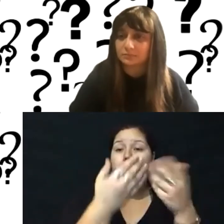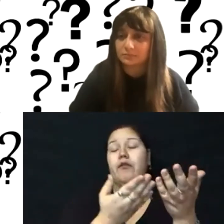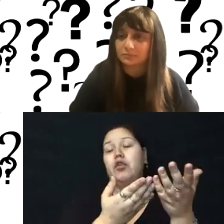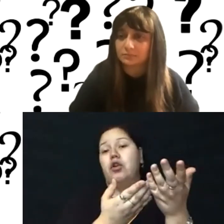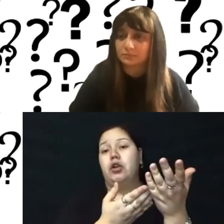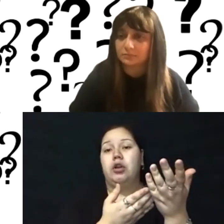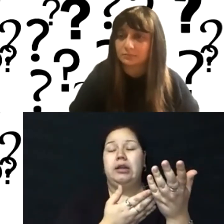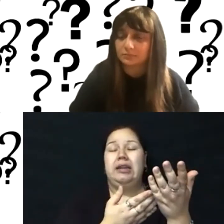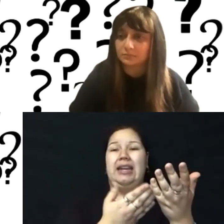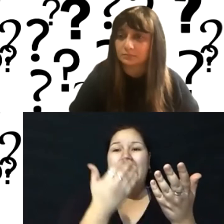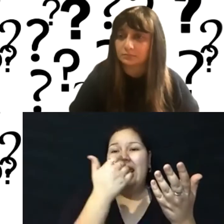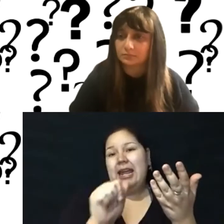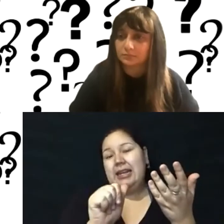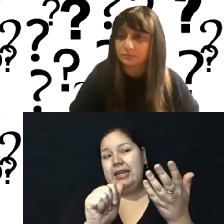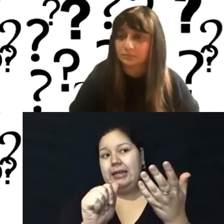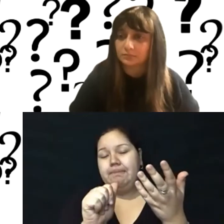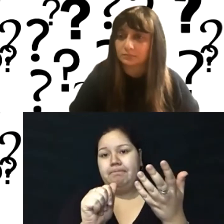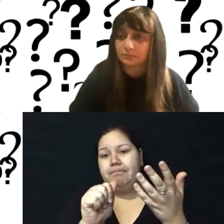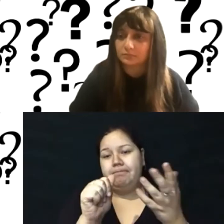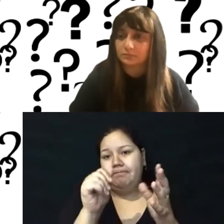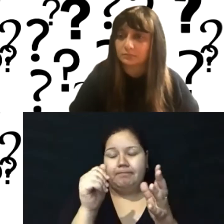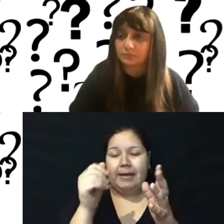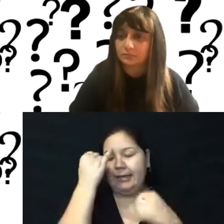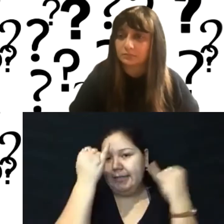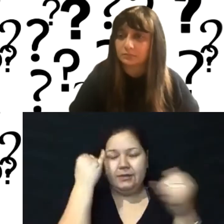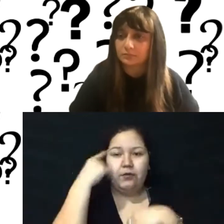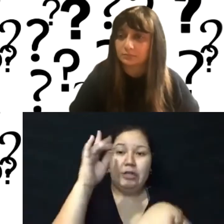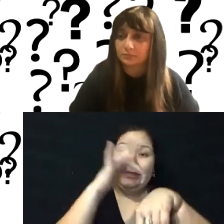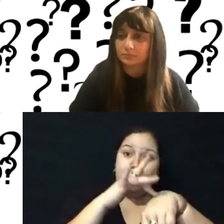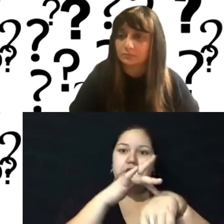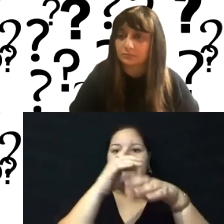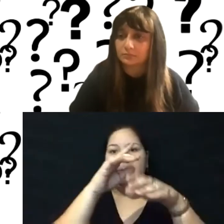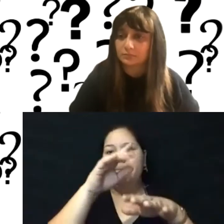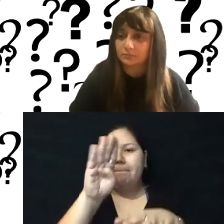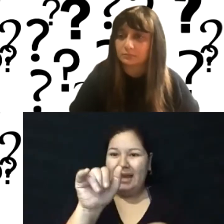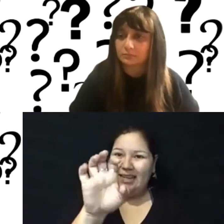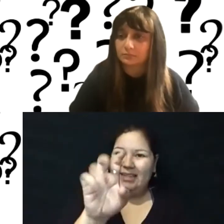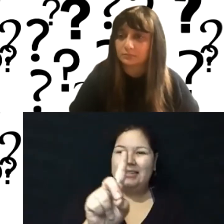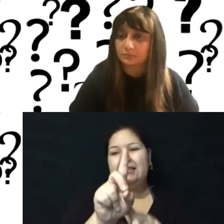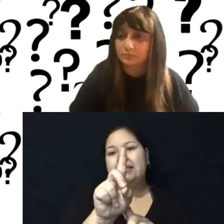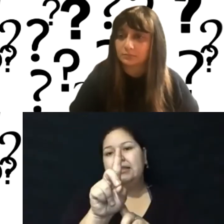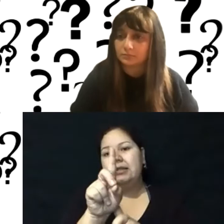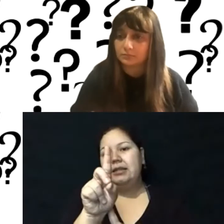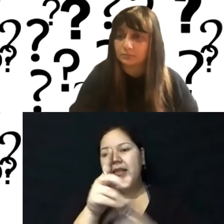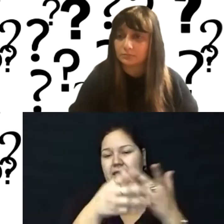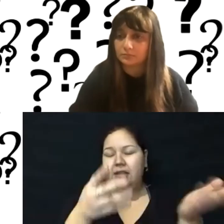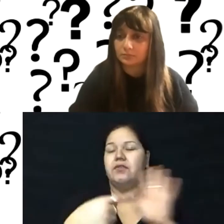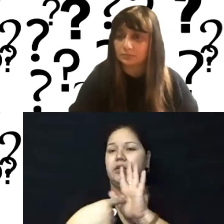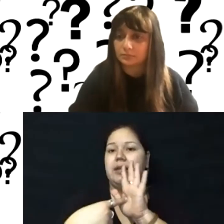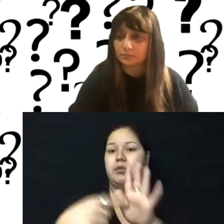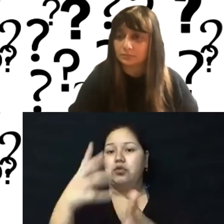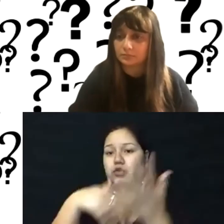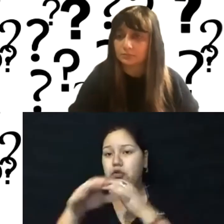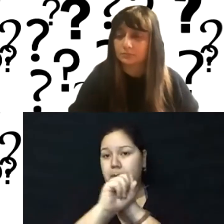touch-based mobile interfaces, including, including, or as well as social media hooks versus,